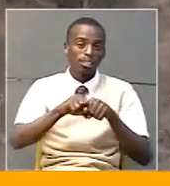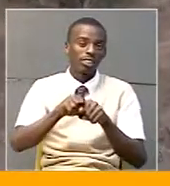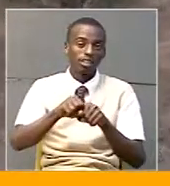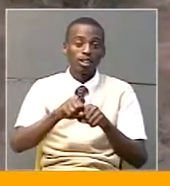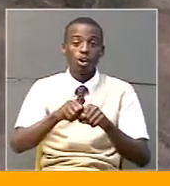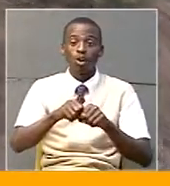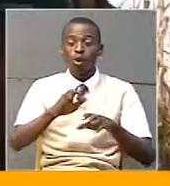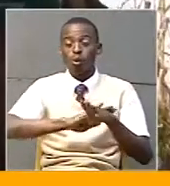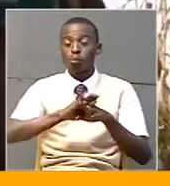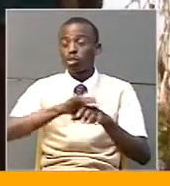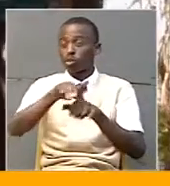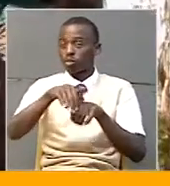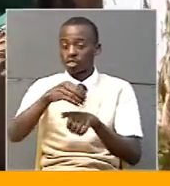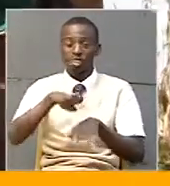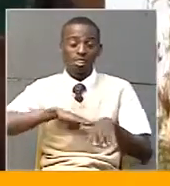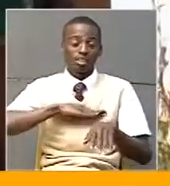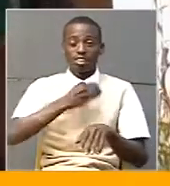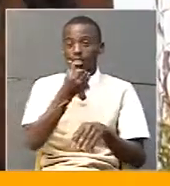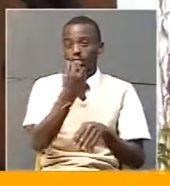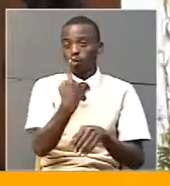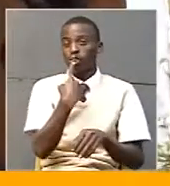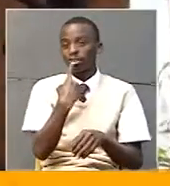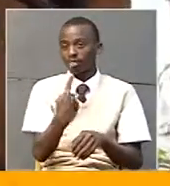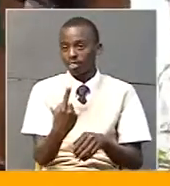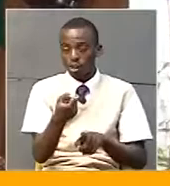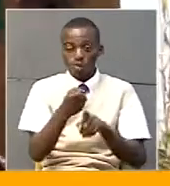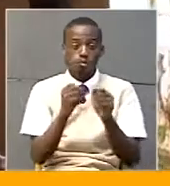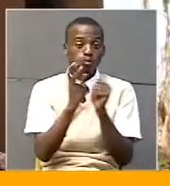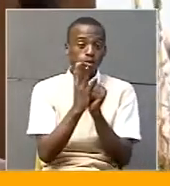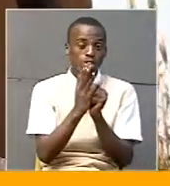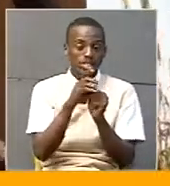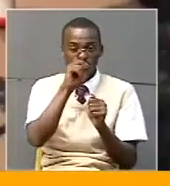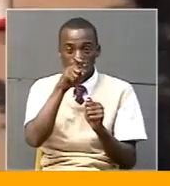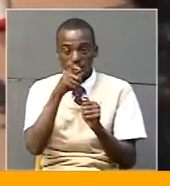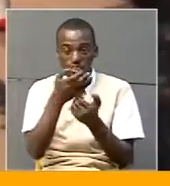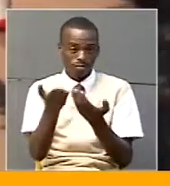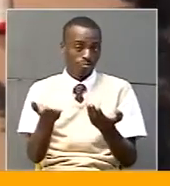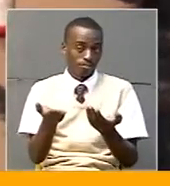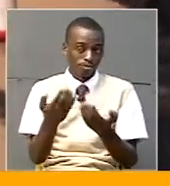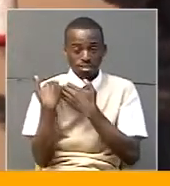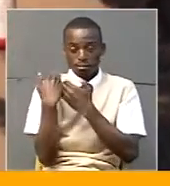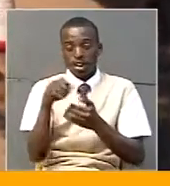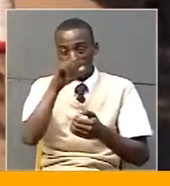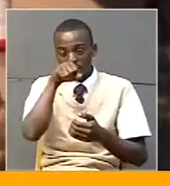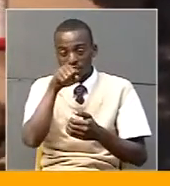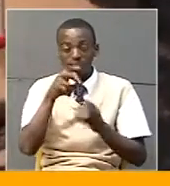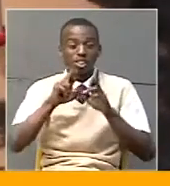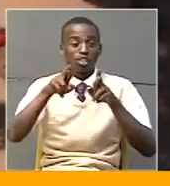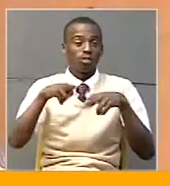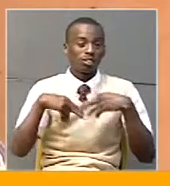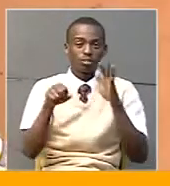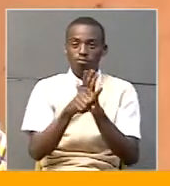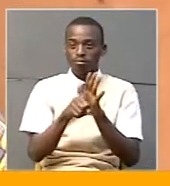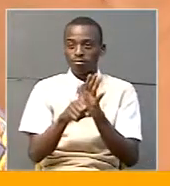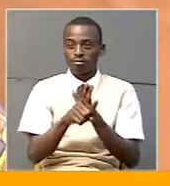agriculture. The 61-year-old says out of the 14 birds of chicken received and pigs, the results are immense.